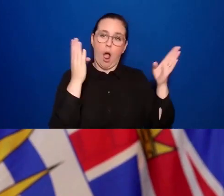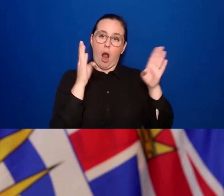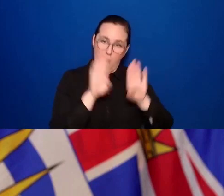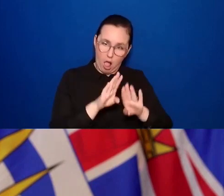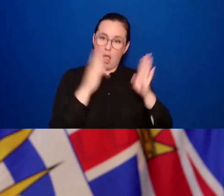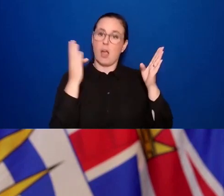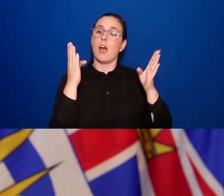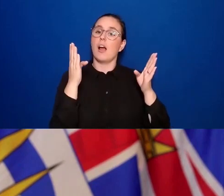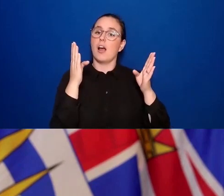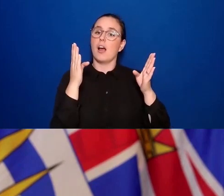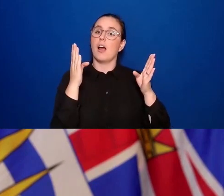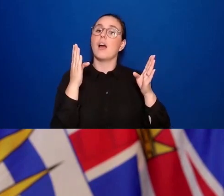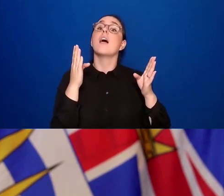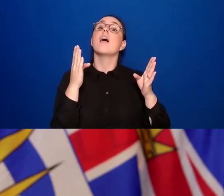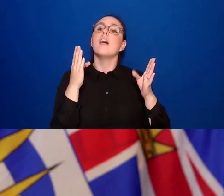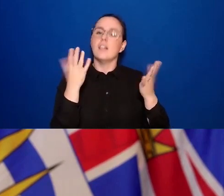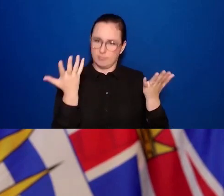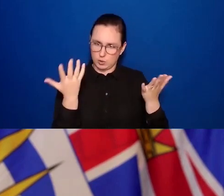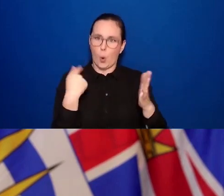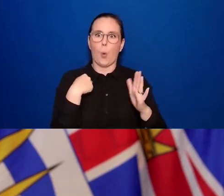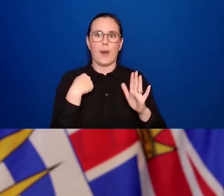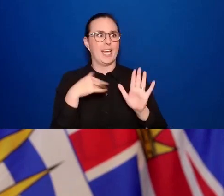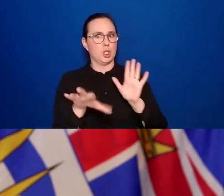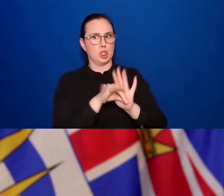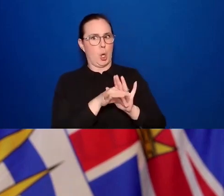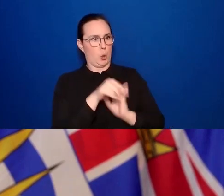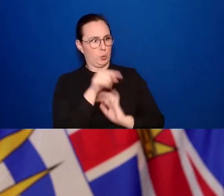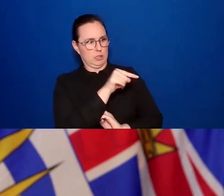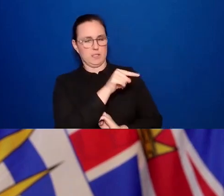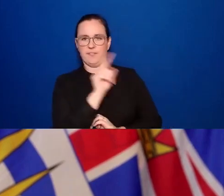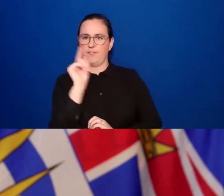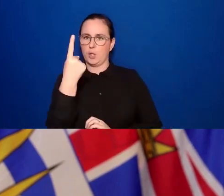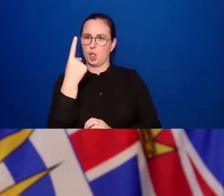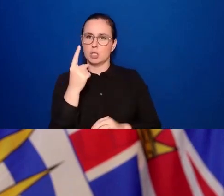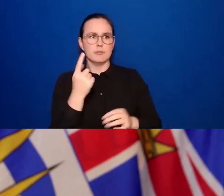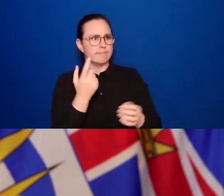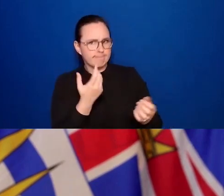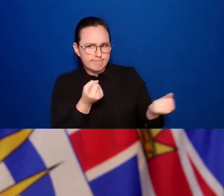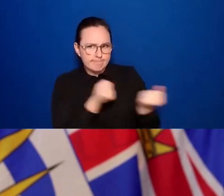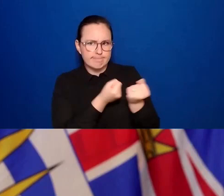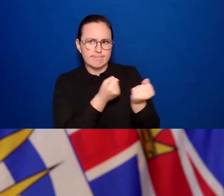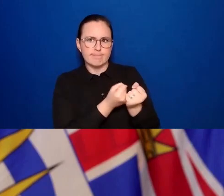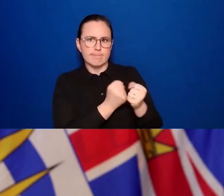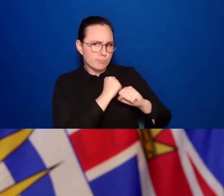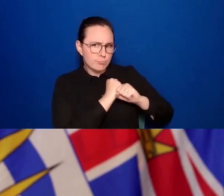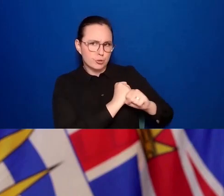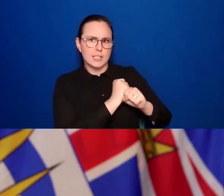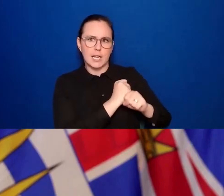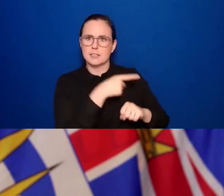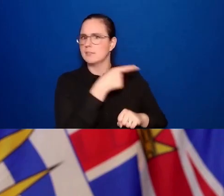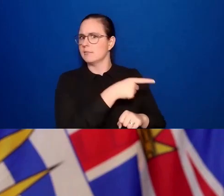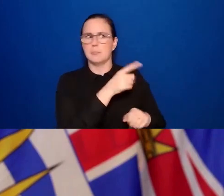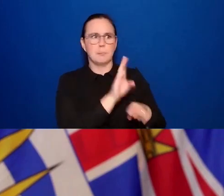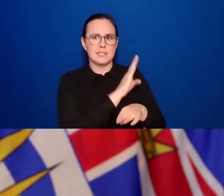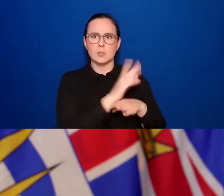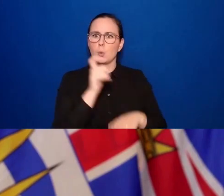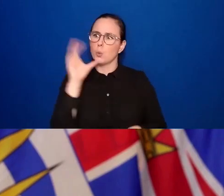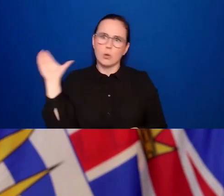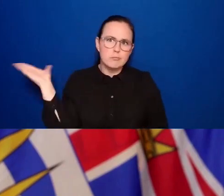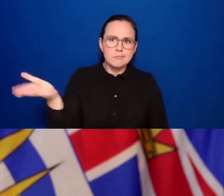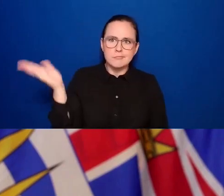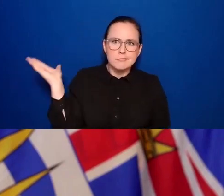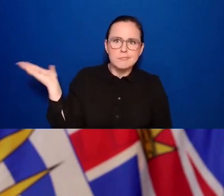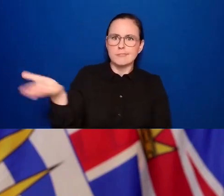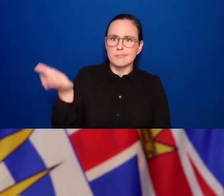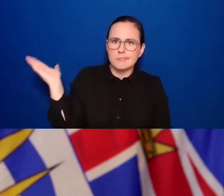those settings. It protects the business, it protects the workers, and it makes sure that they have the resources in